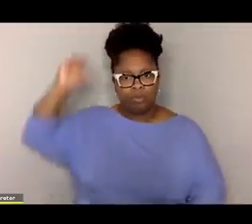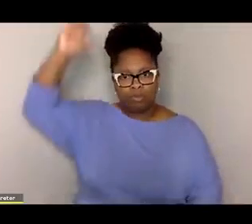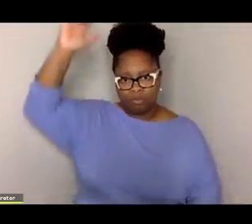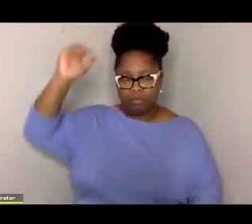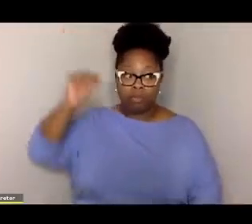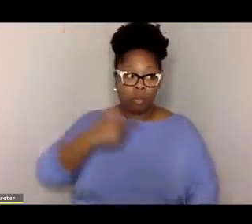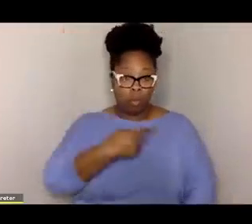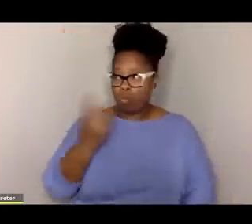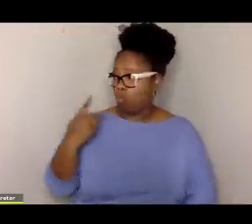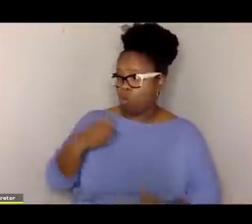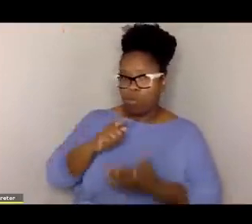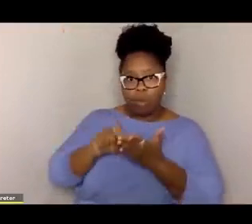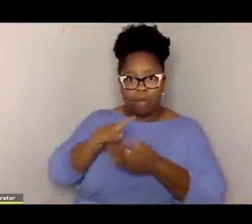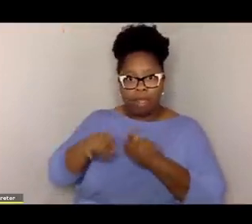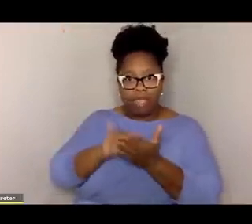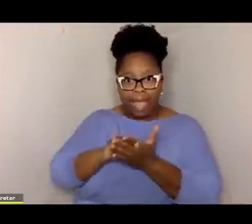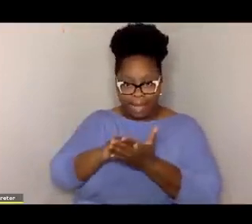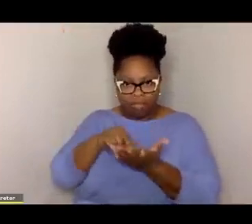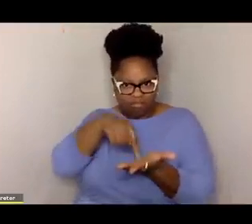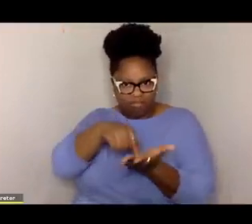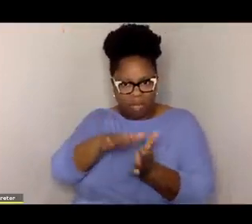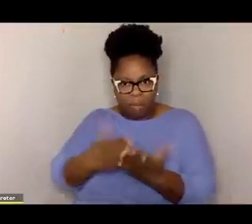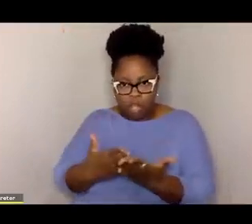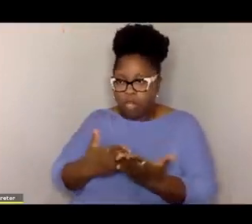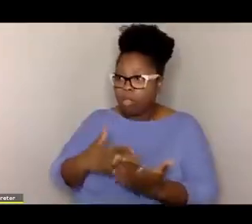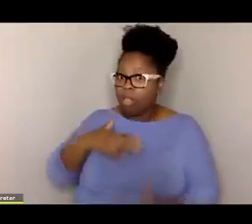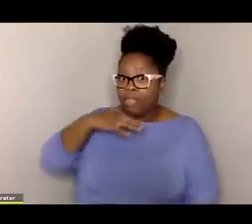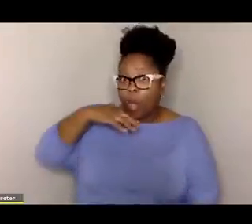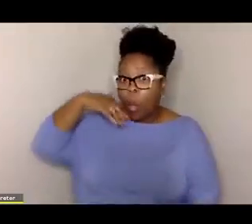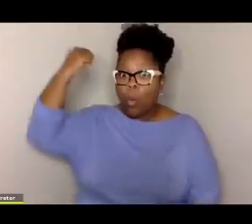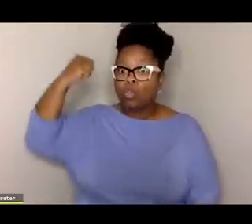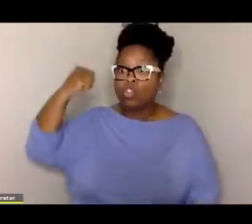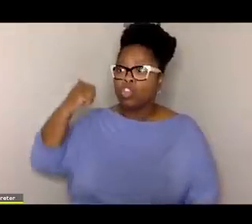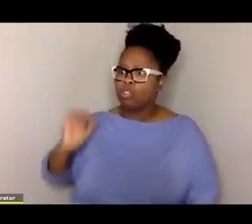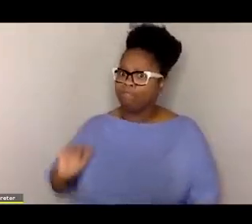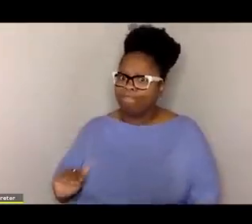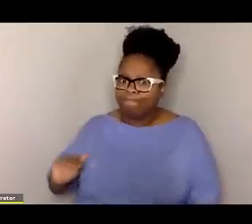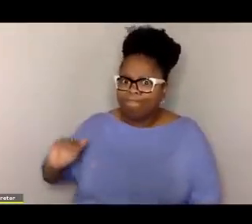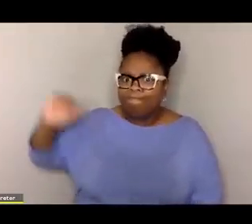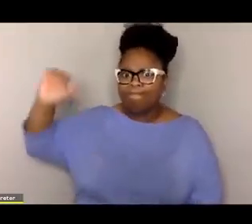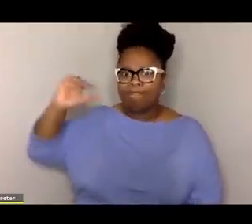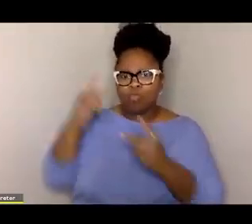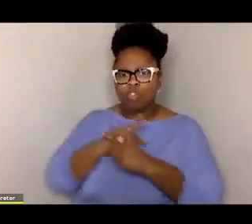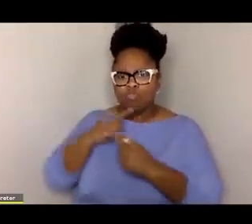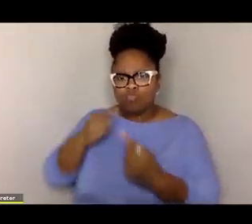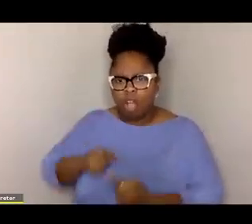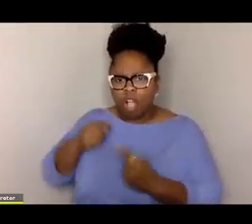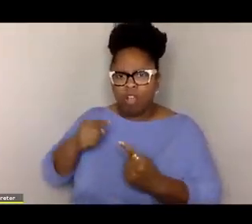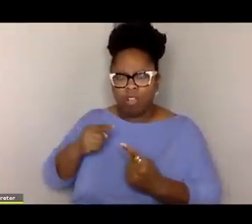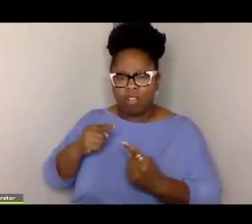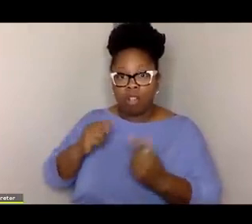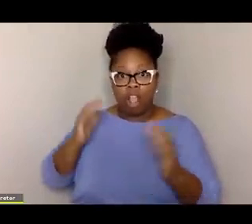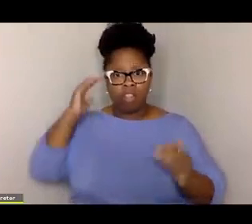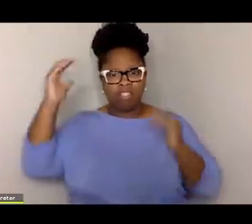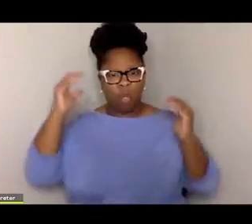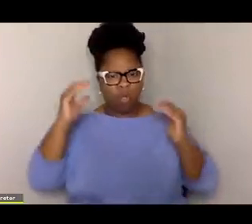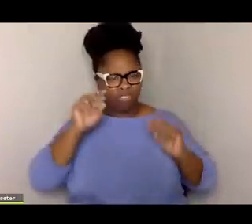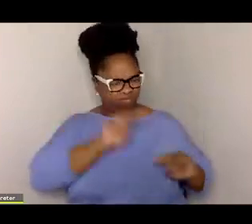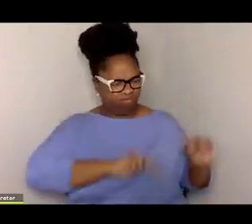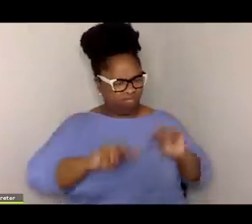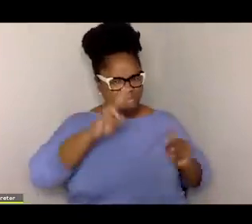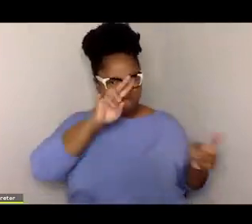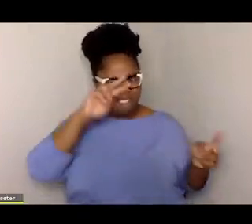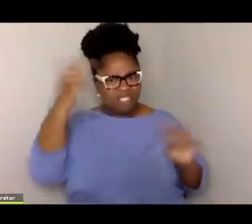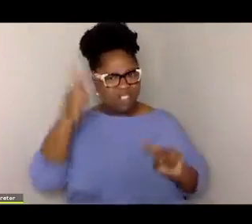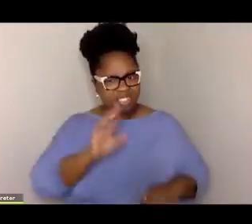write about this in the book, the key thing is that the older the child gets, and the more they struggle with these things, the more the adult